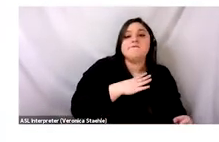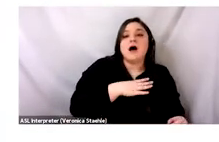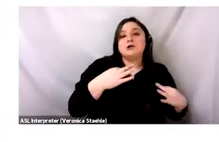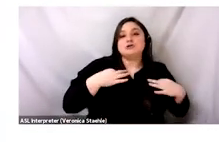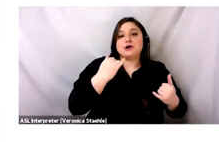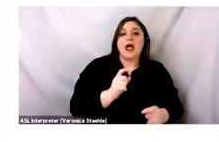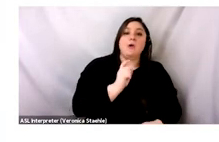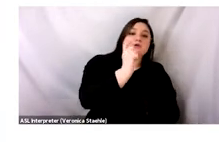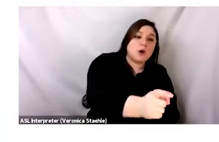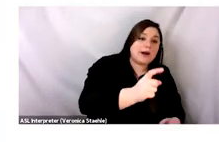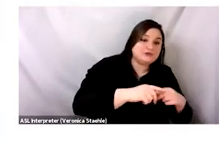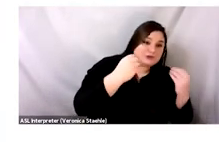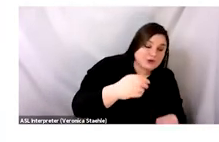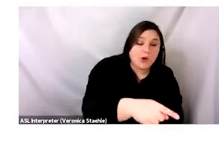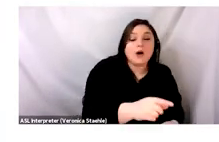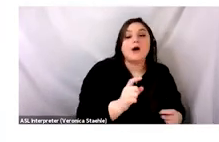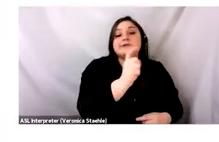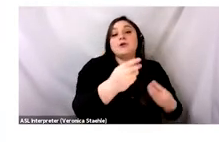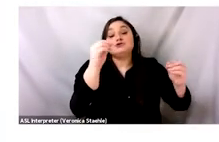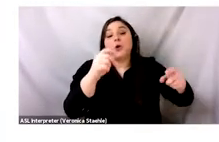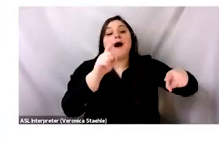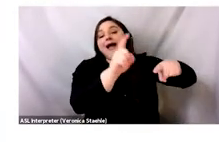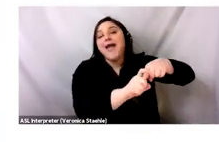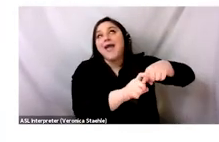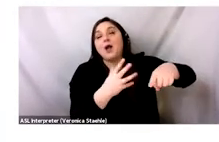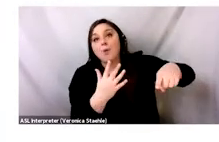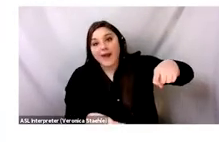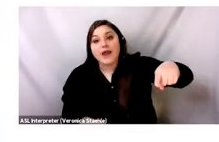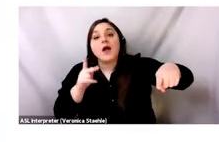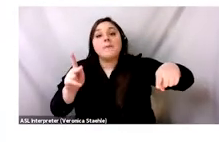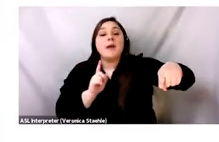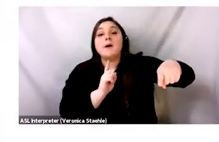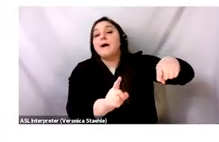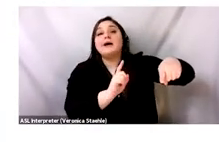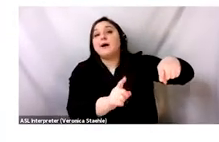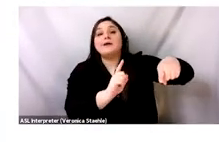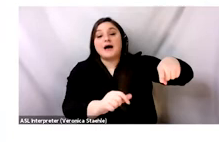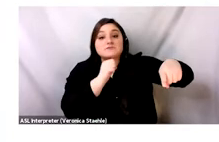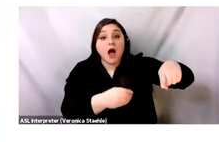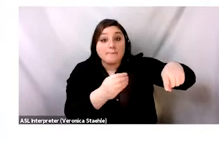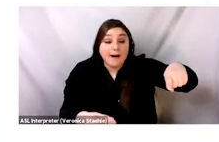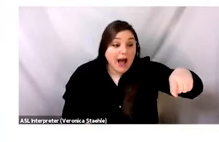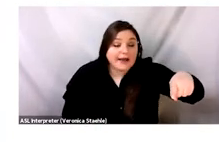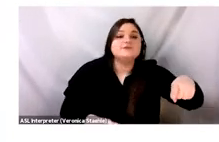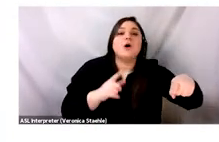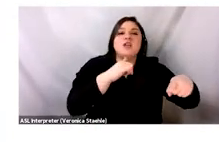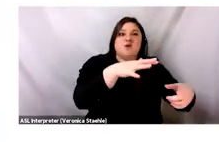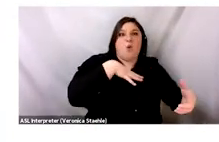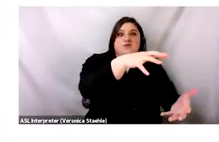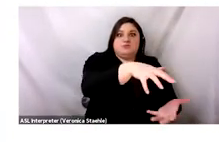Depop. And then donated to one thrift store. Sorted there. Hung on the rack. Passed over. Sorted again.